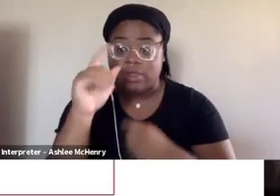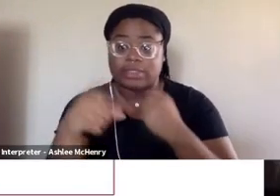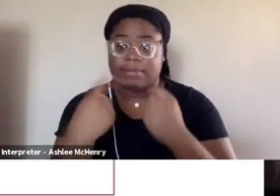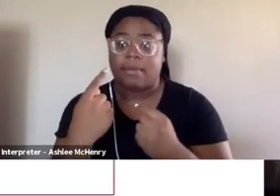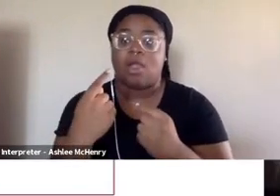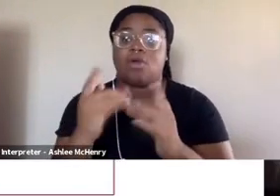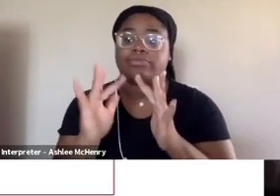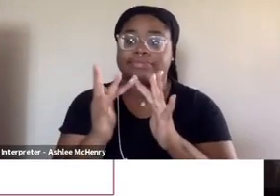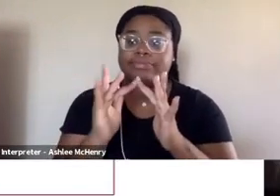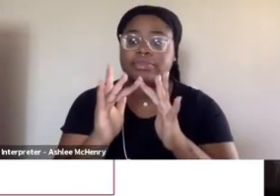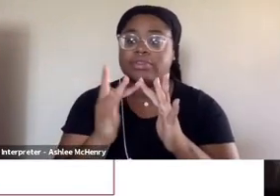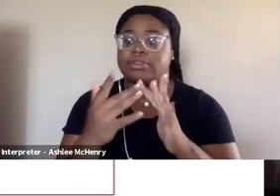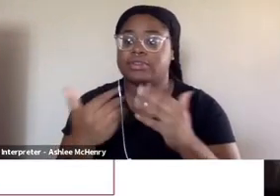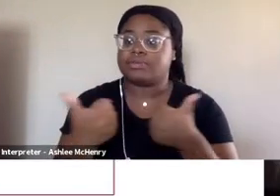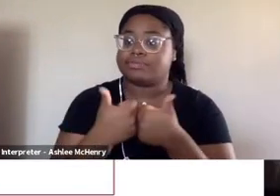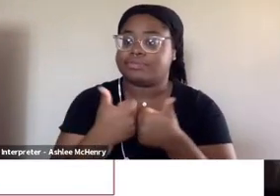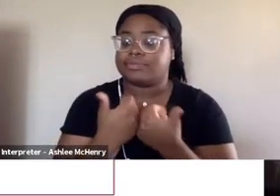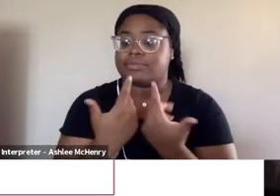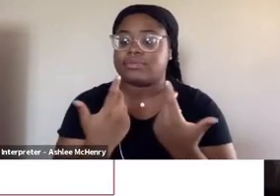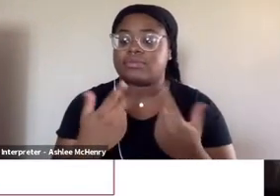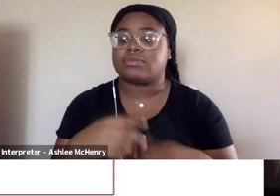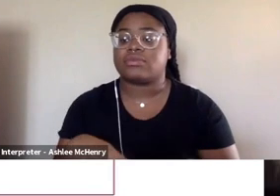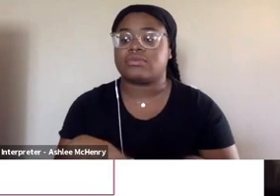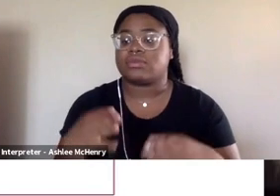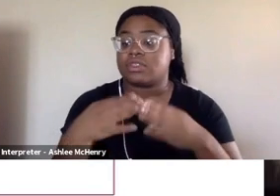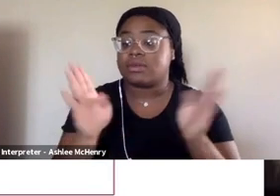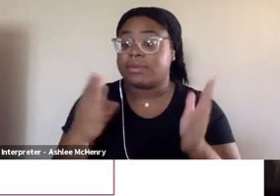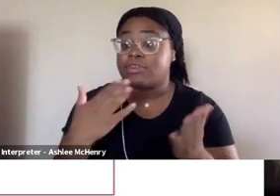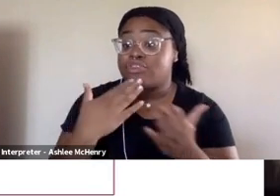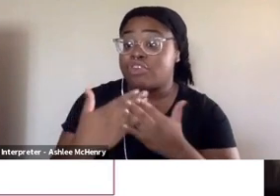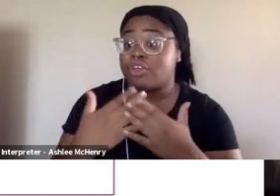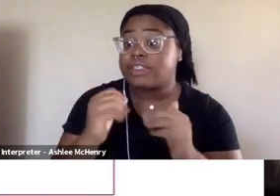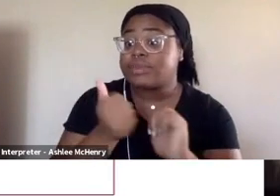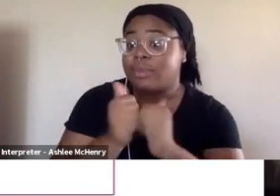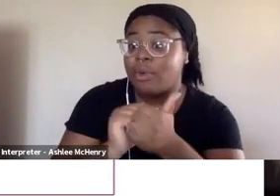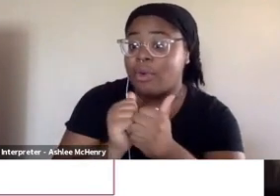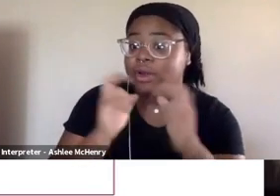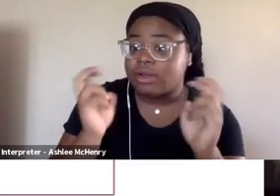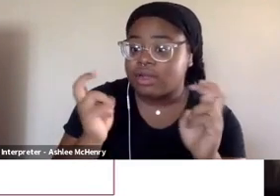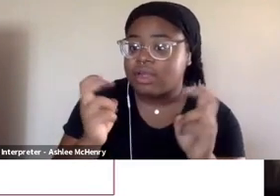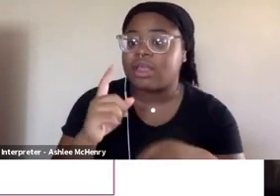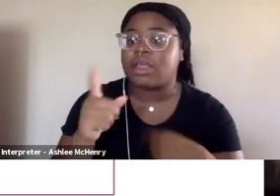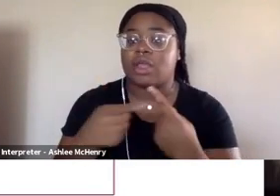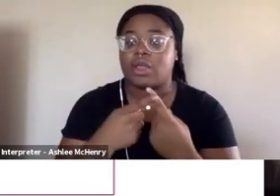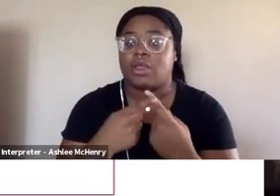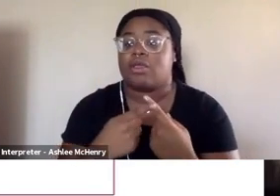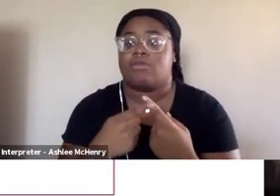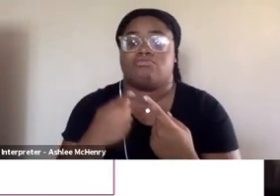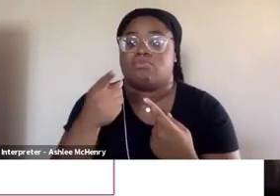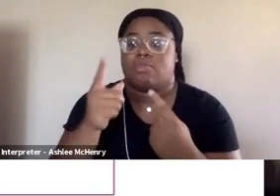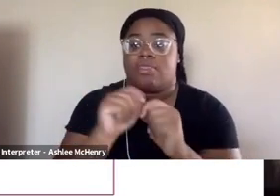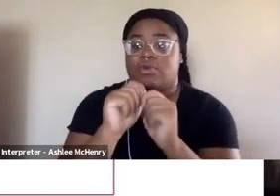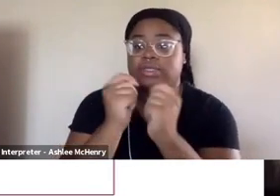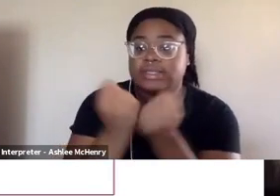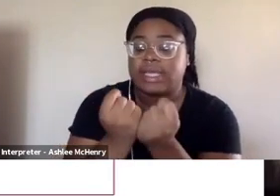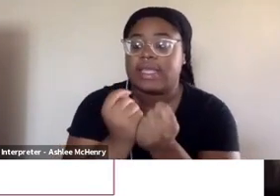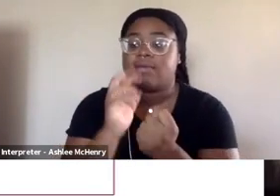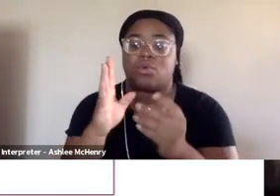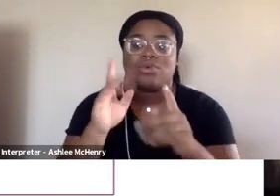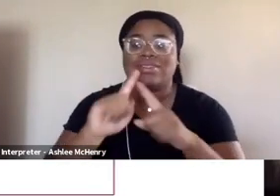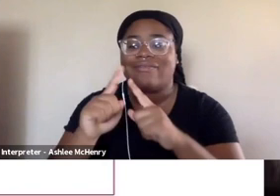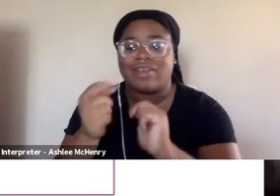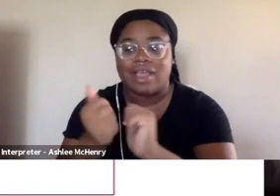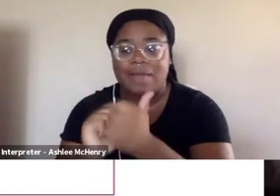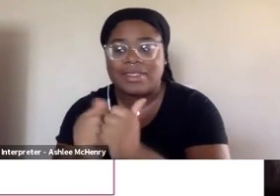talked to boys and our kids in general about being a good sport, when they are involved in team sports or other forms of competition,